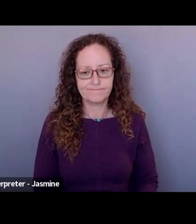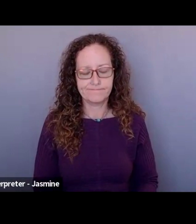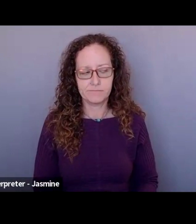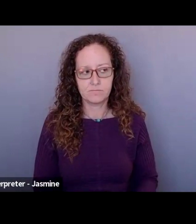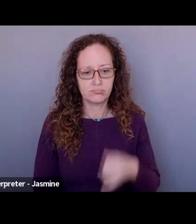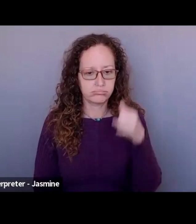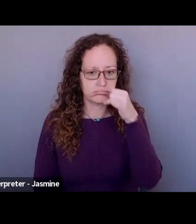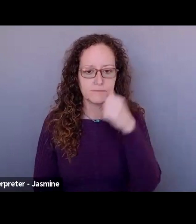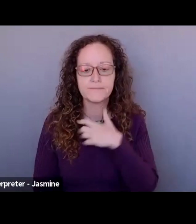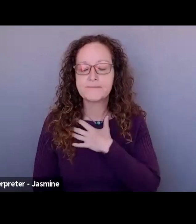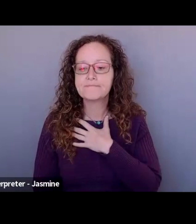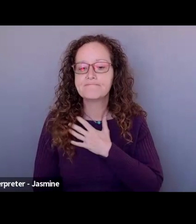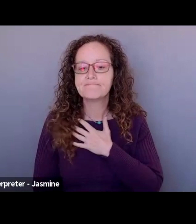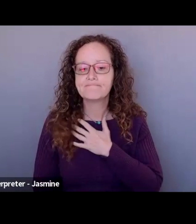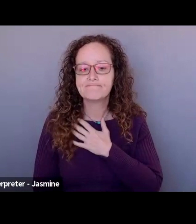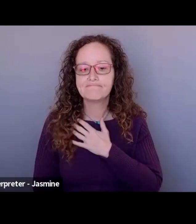I was at, uh,